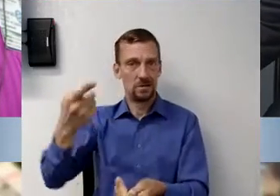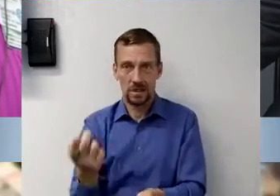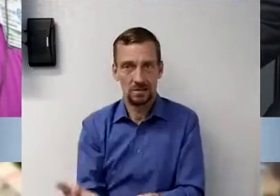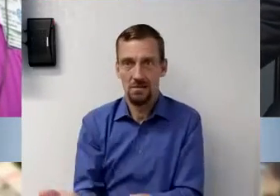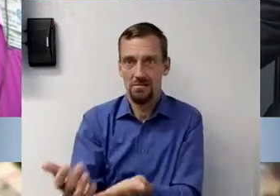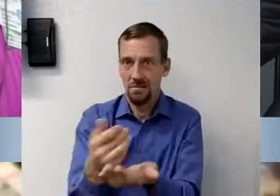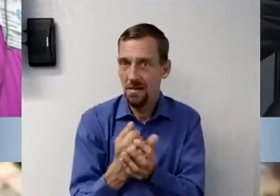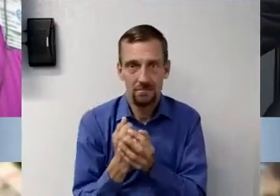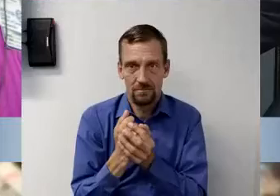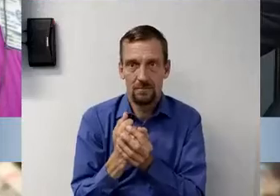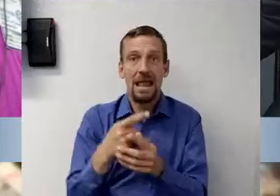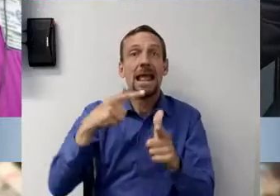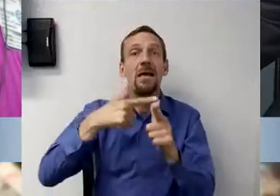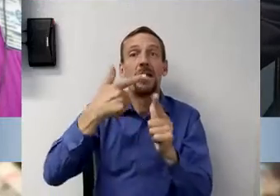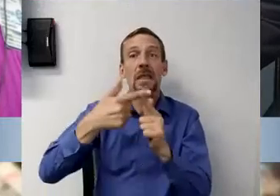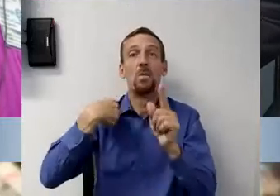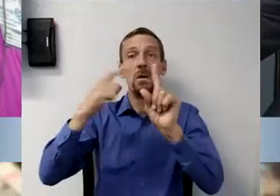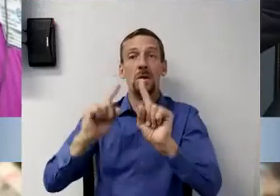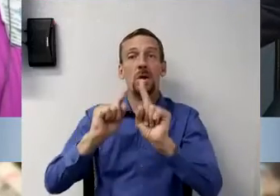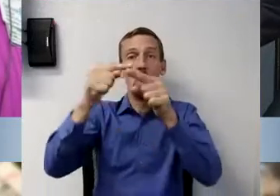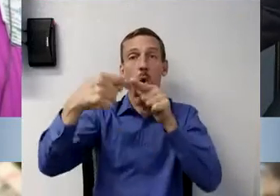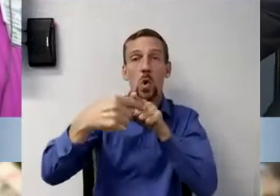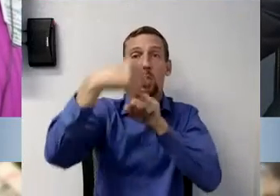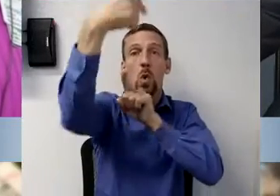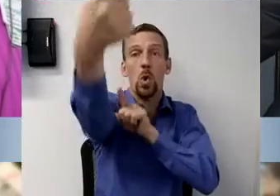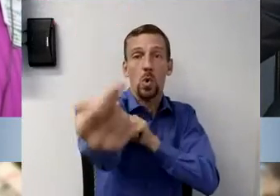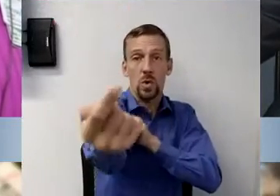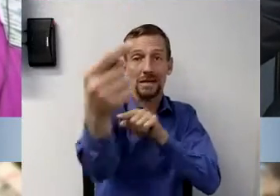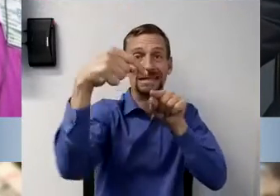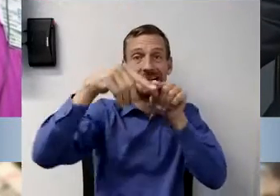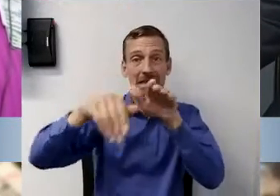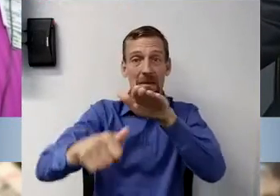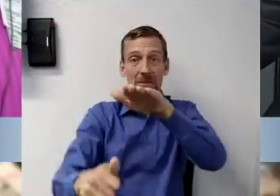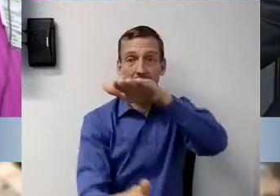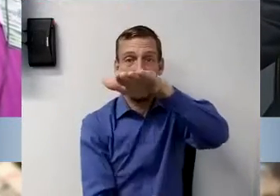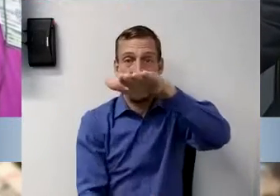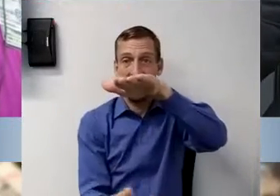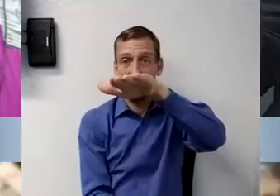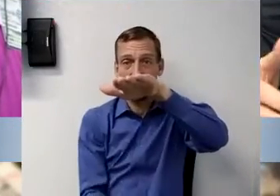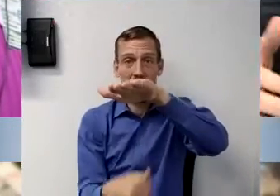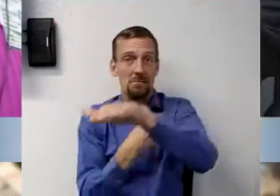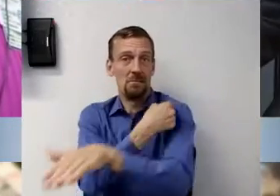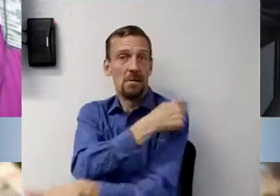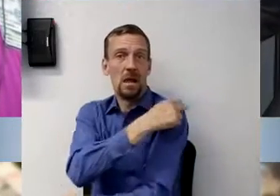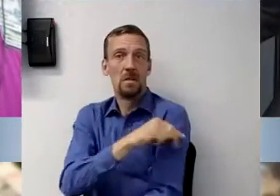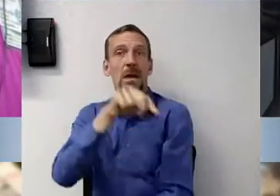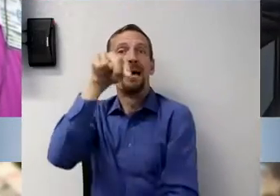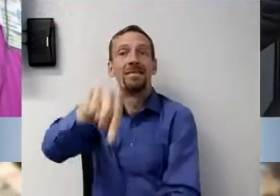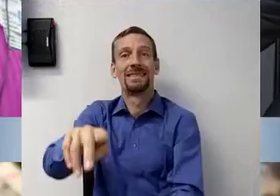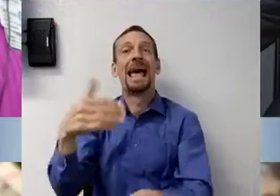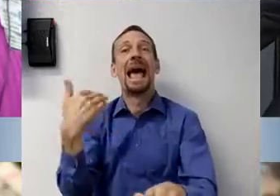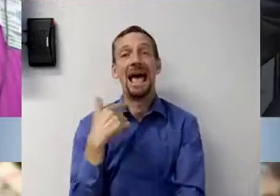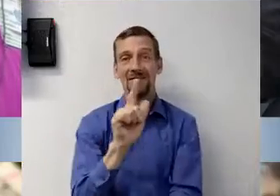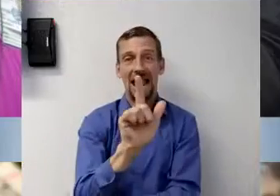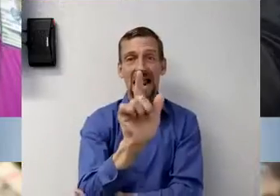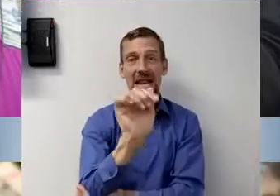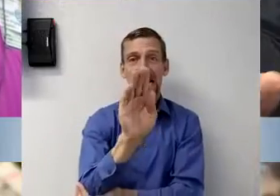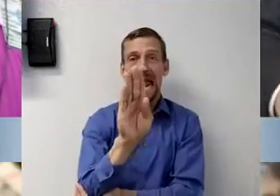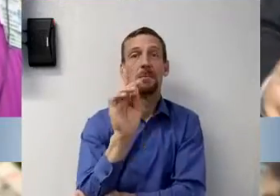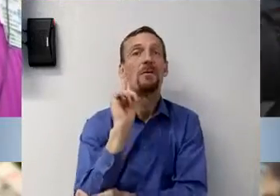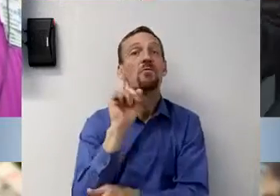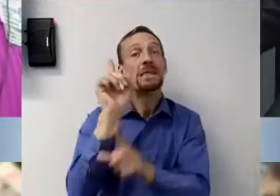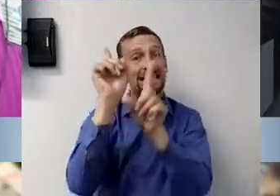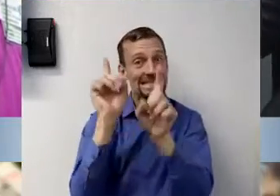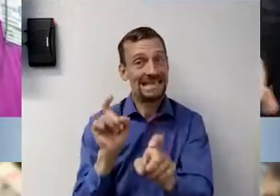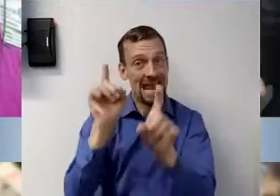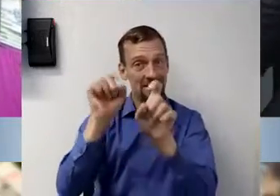across the street to our laboratory, which is down in the basement of the hospital, where they do the actual test. Okay. So